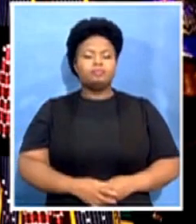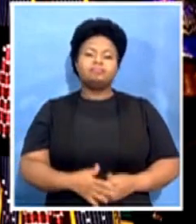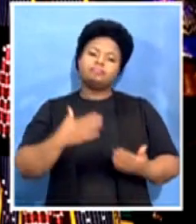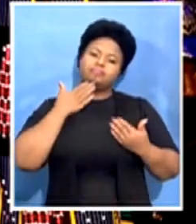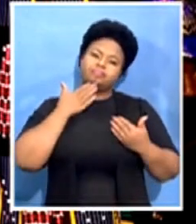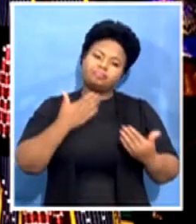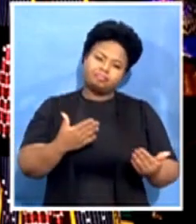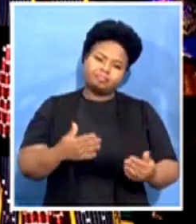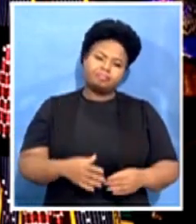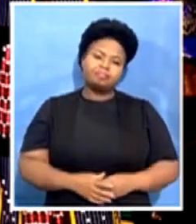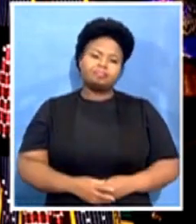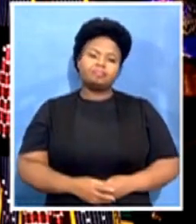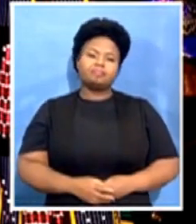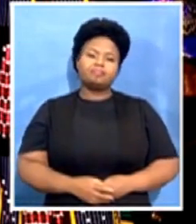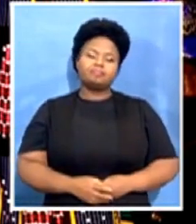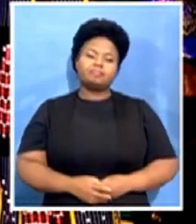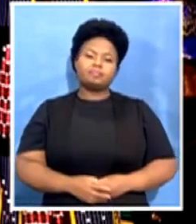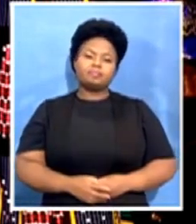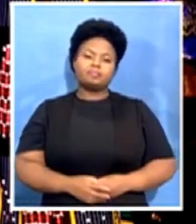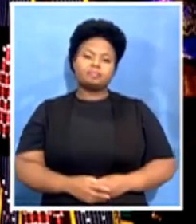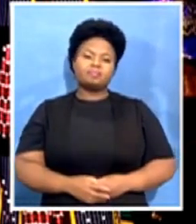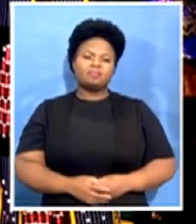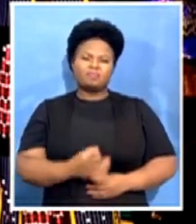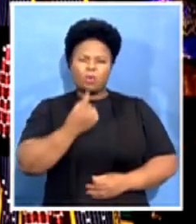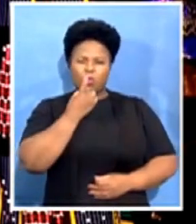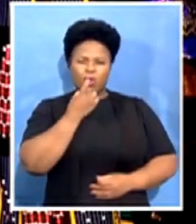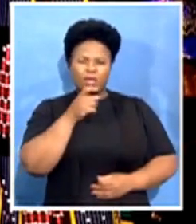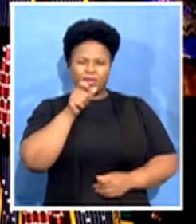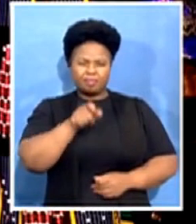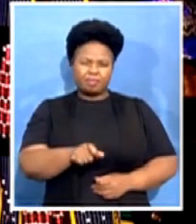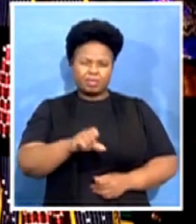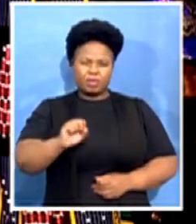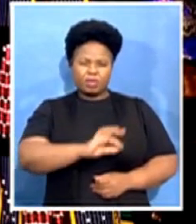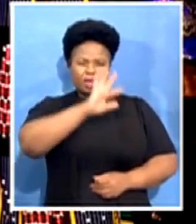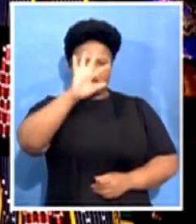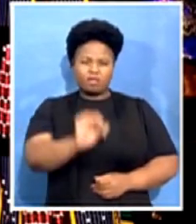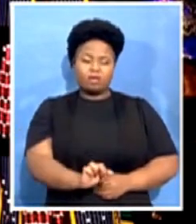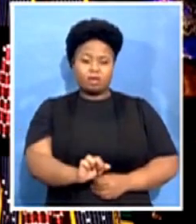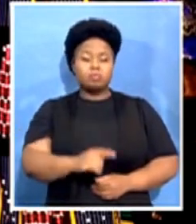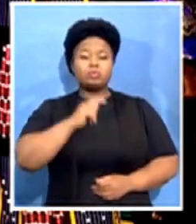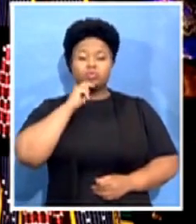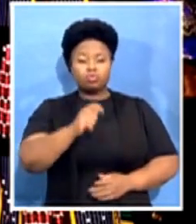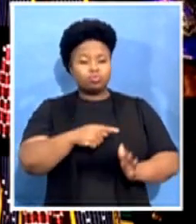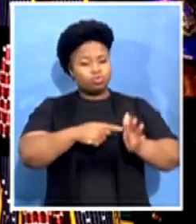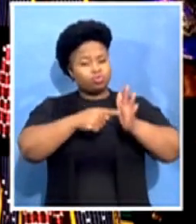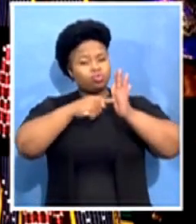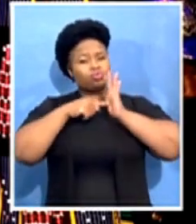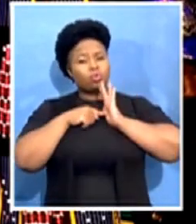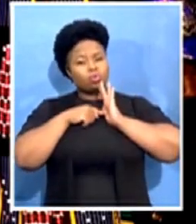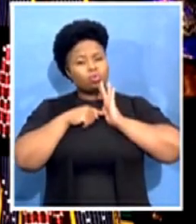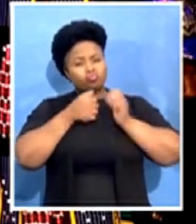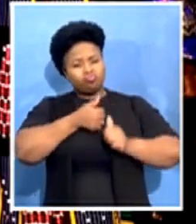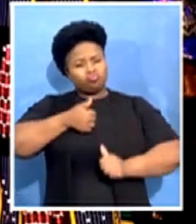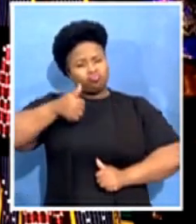one South African who was shown her patriotism and love for